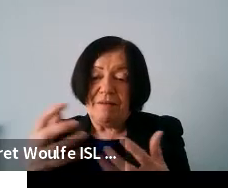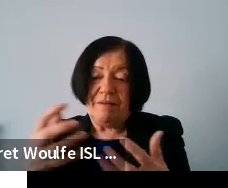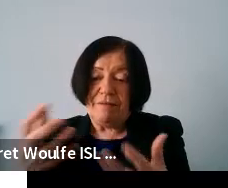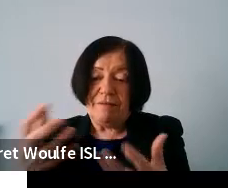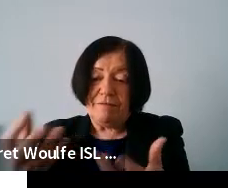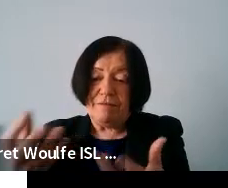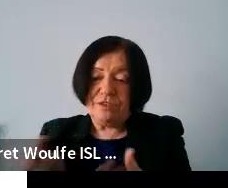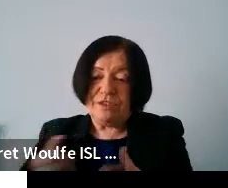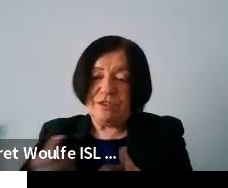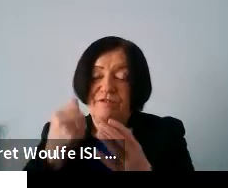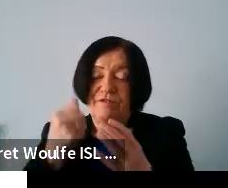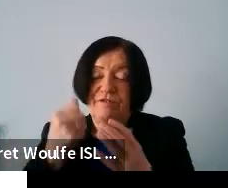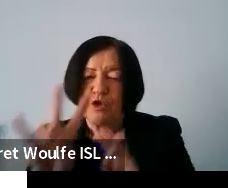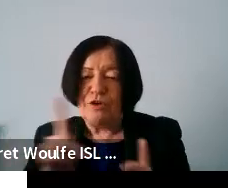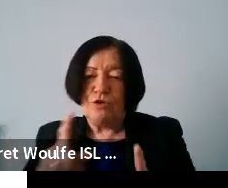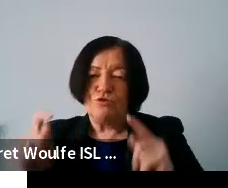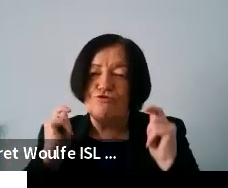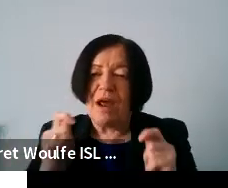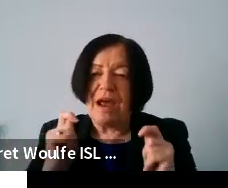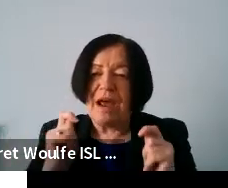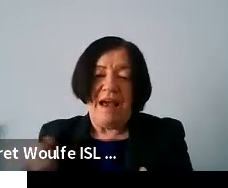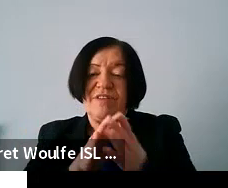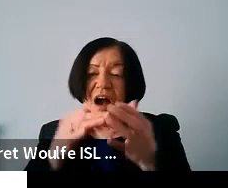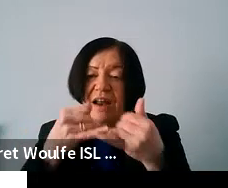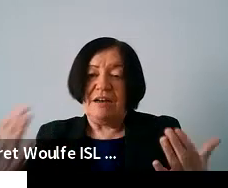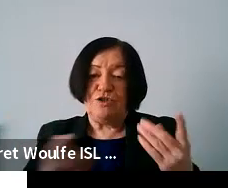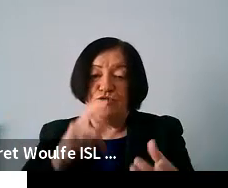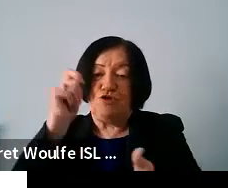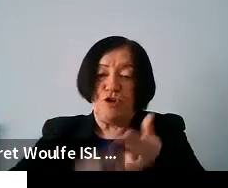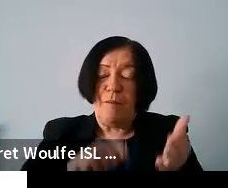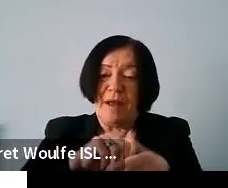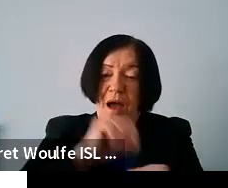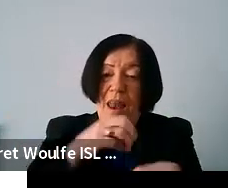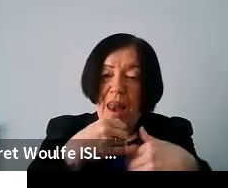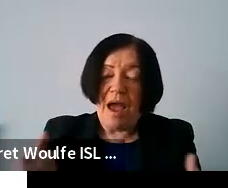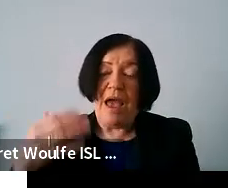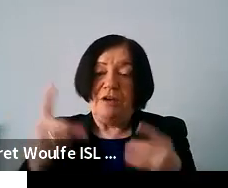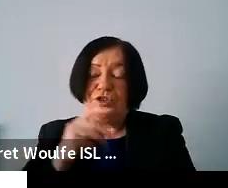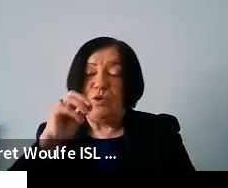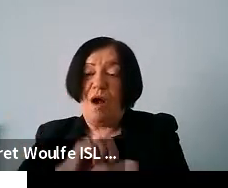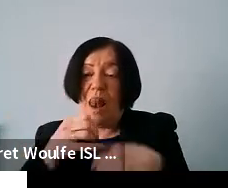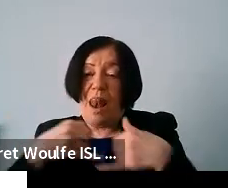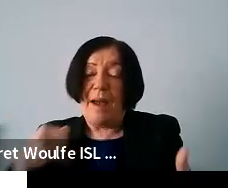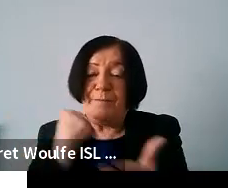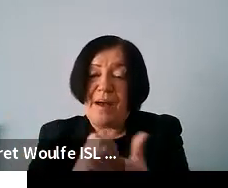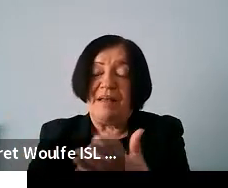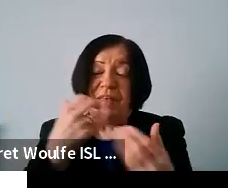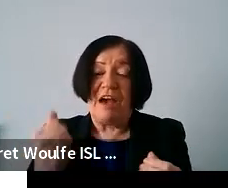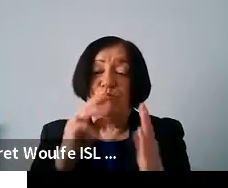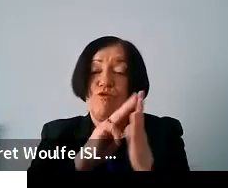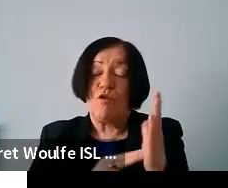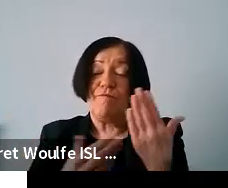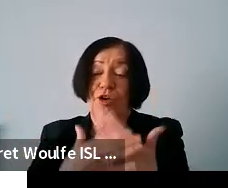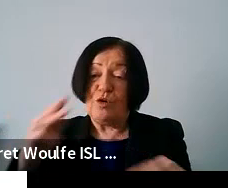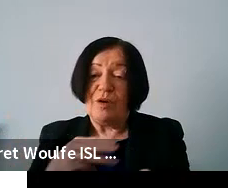ask questions you can do training you can get guidelines on how to do your shopping online how to do online banking and they have programs for young